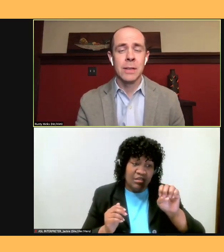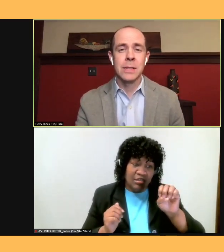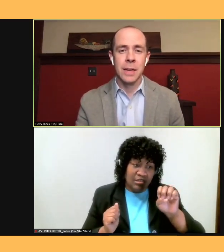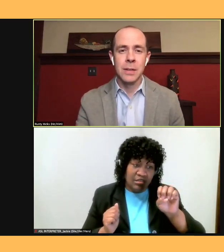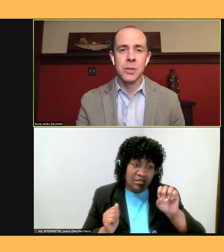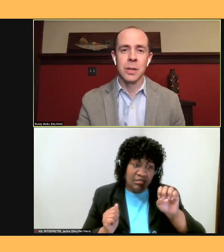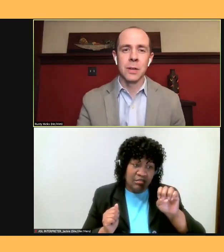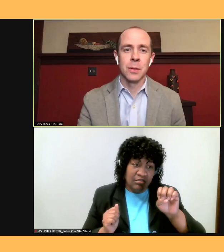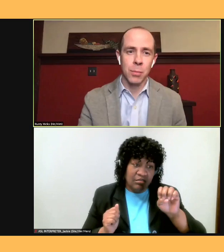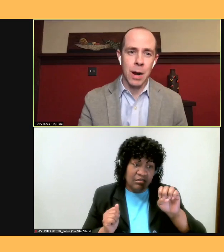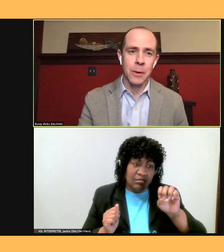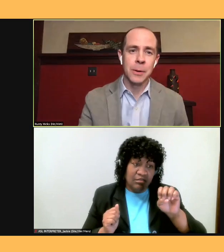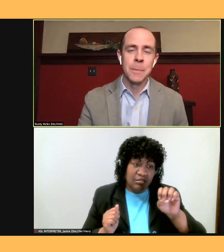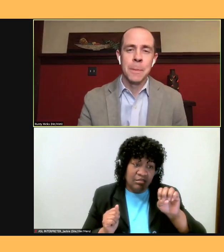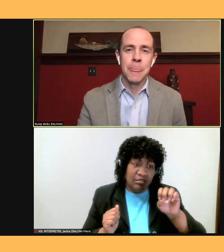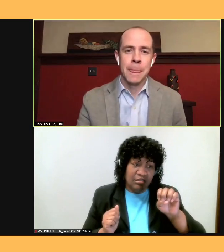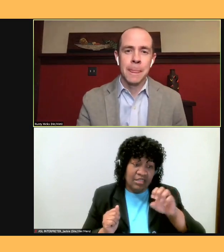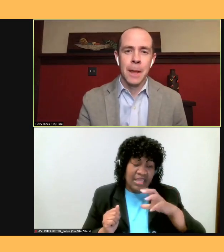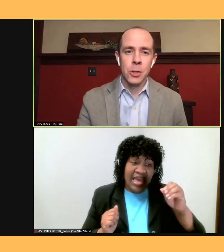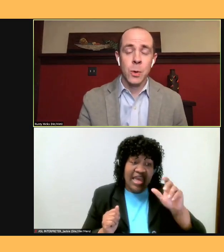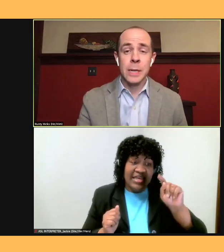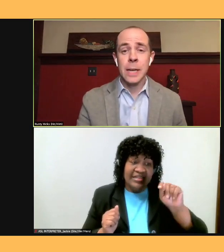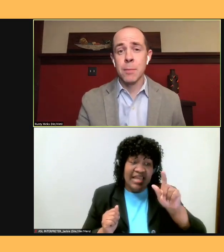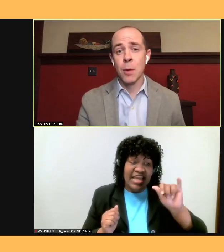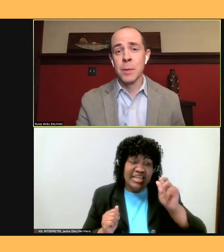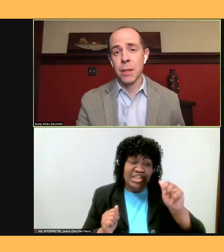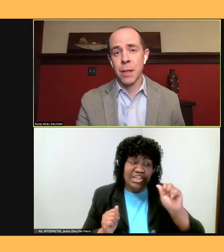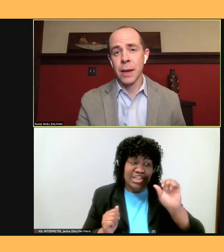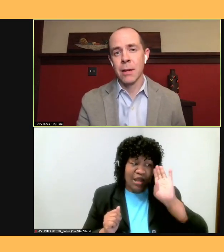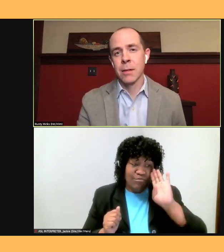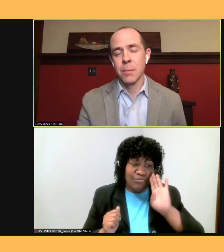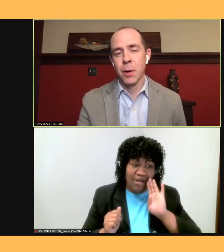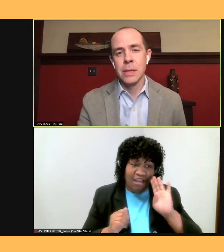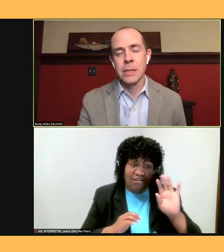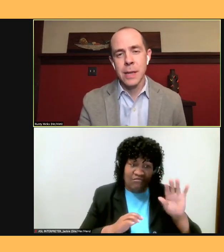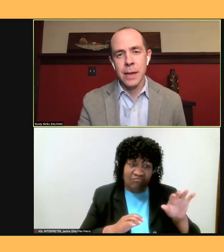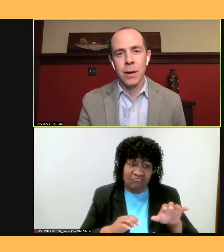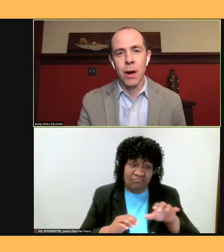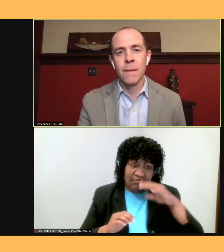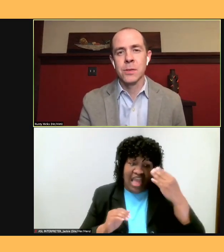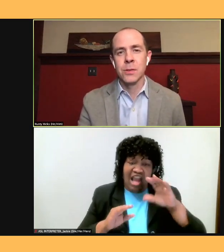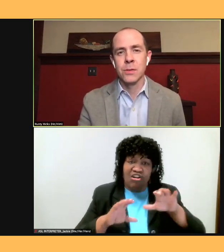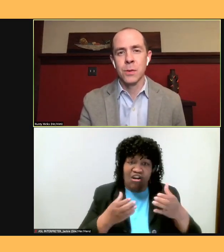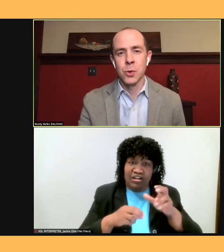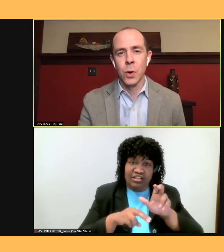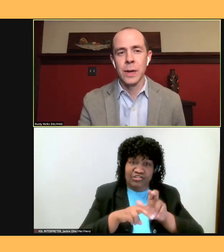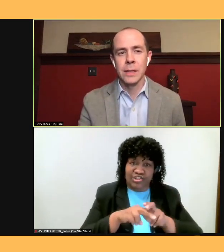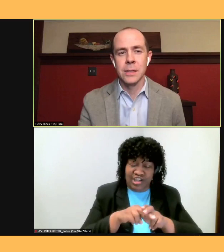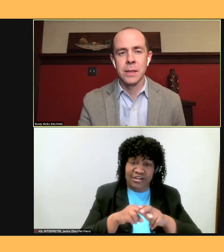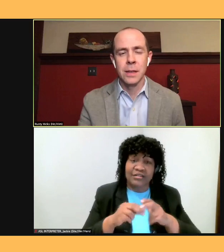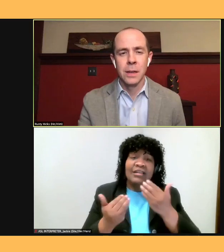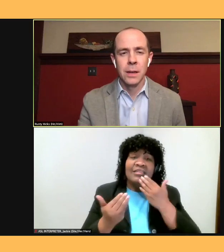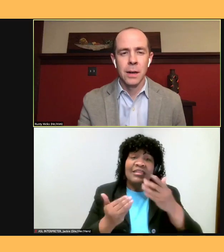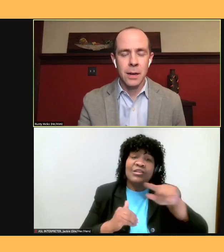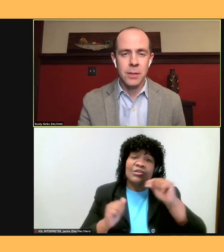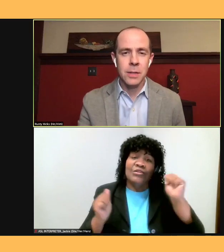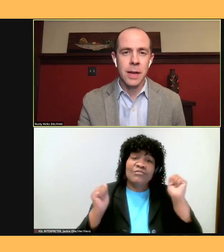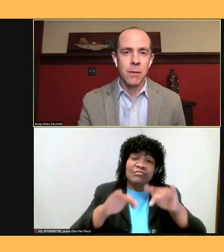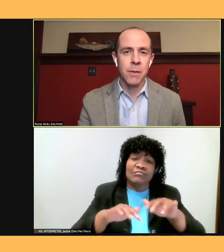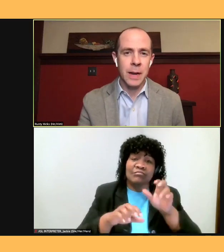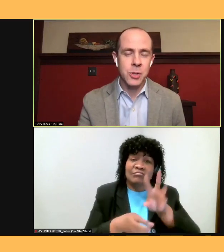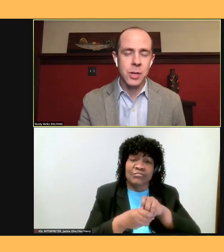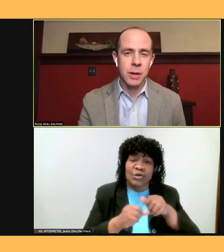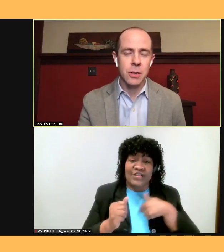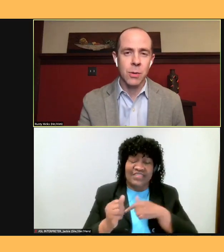Brown. I also want to take a moment to thank our party's statewide officers for joining us here today. Our Vice Chair,